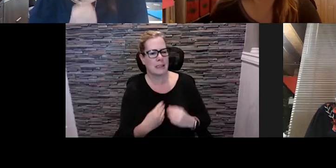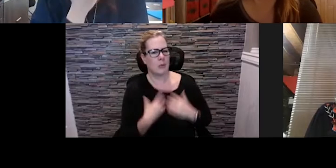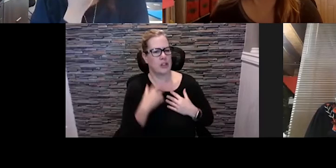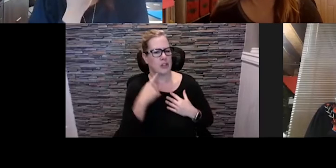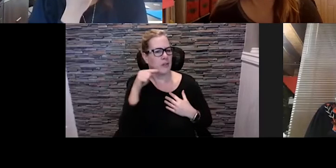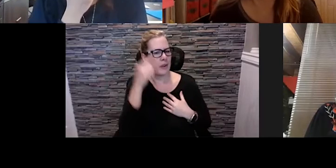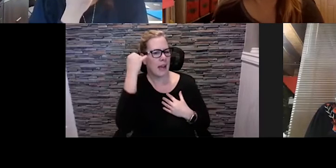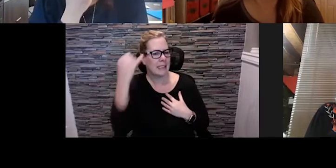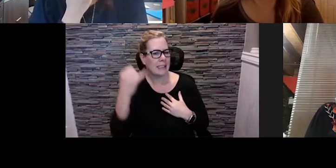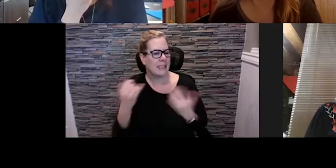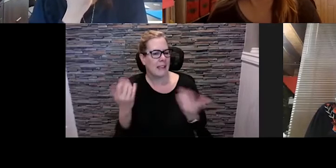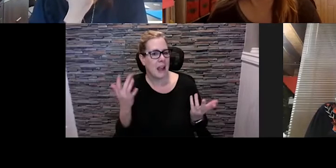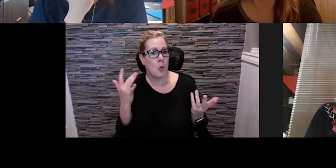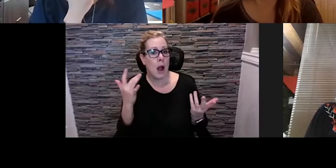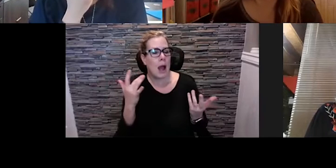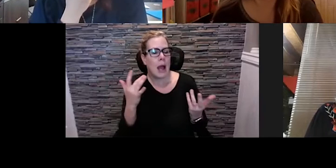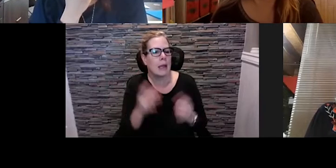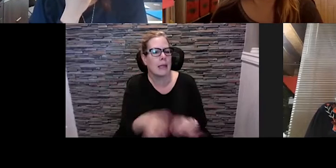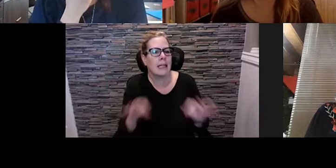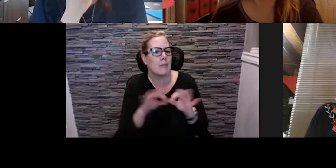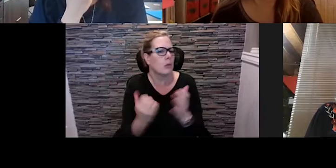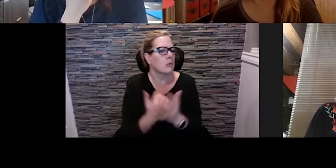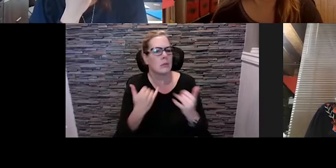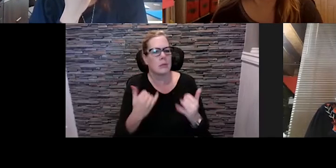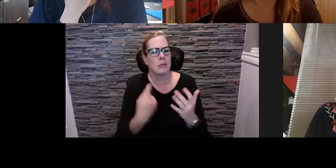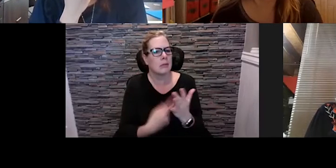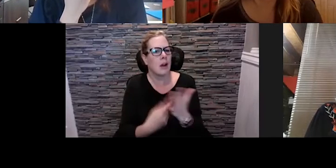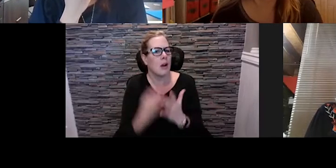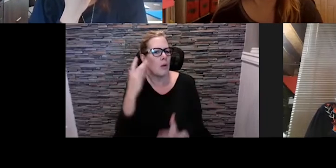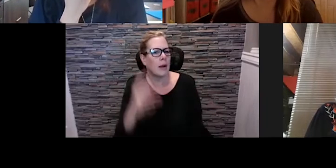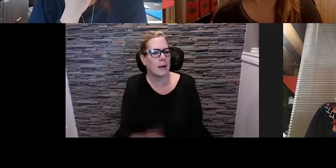idea? And why is it so important that we're having this conversation now?